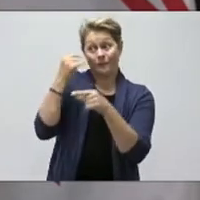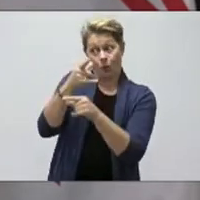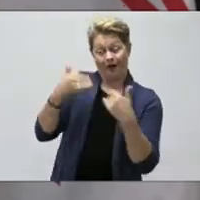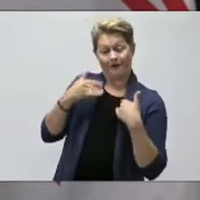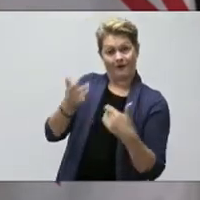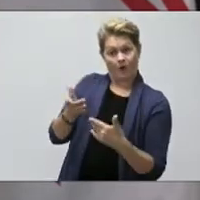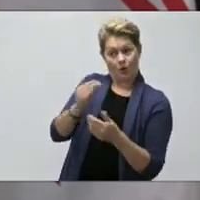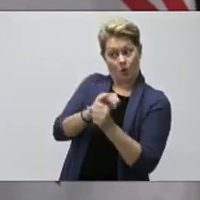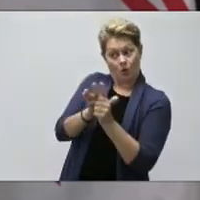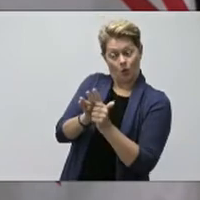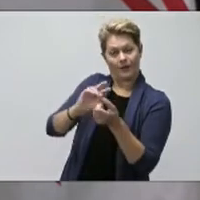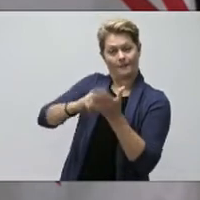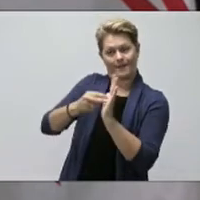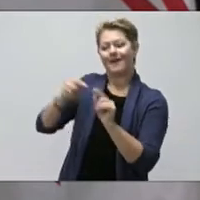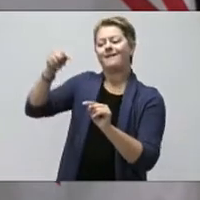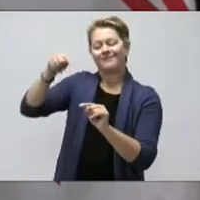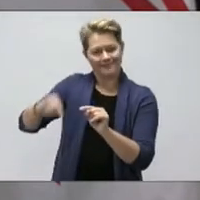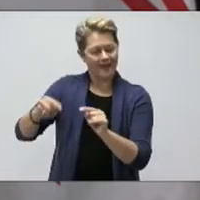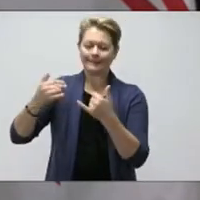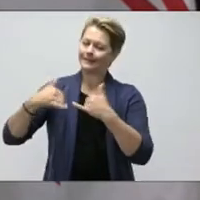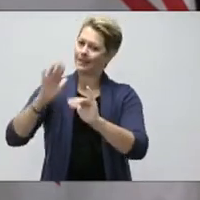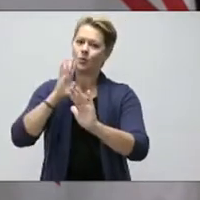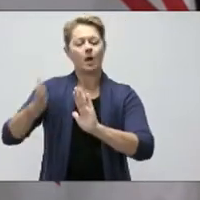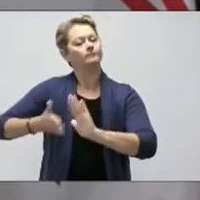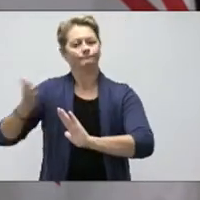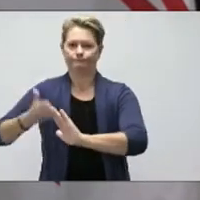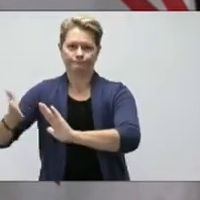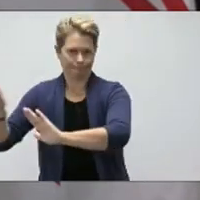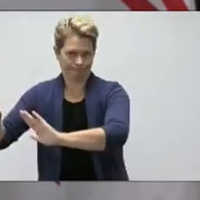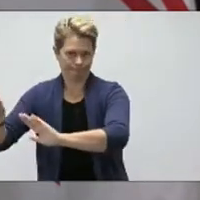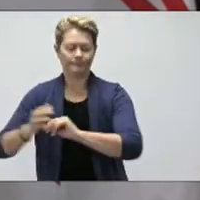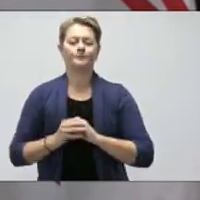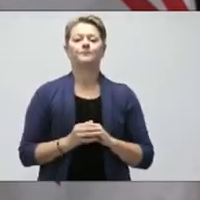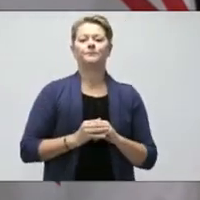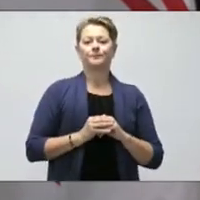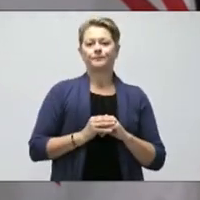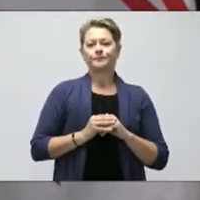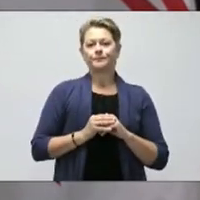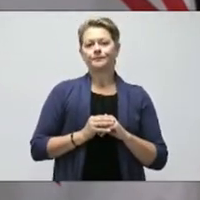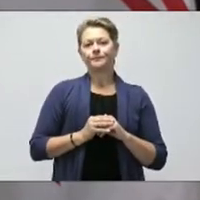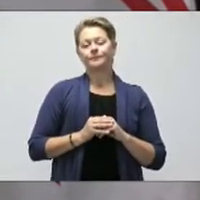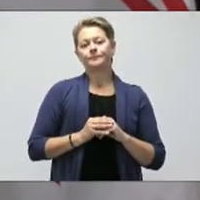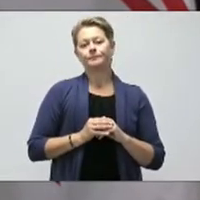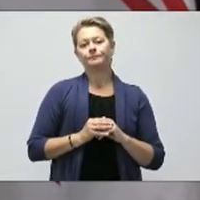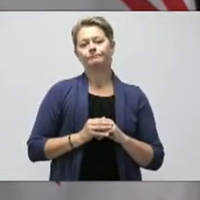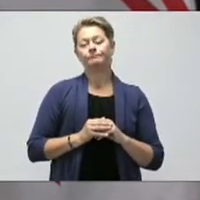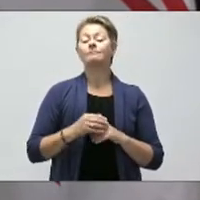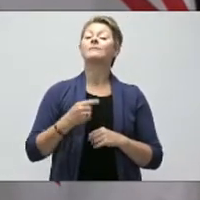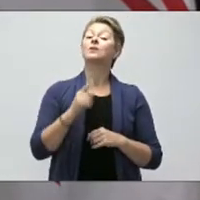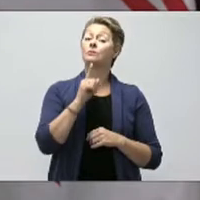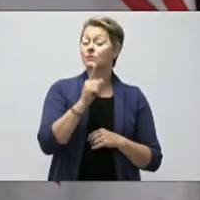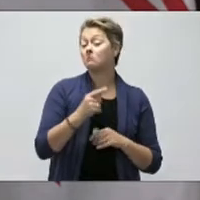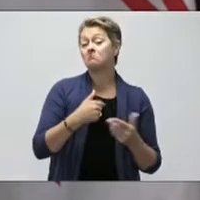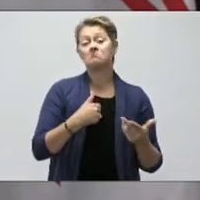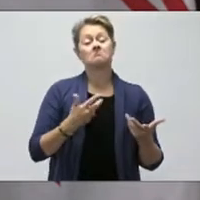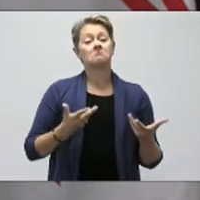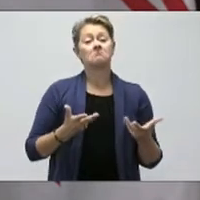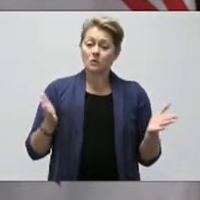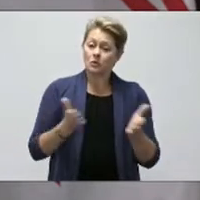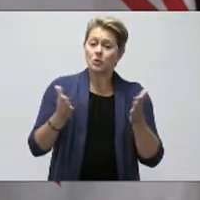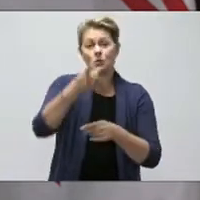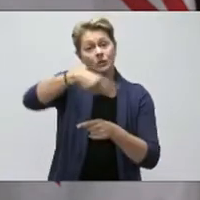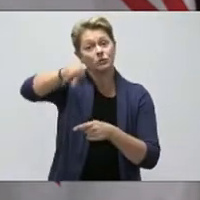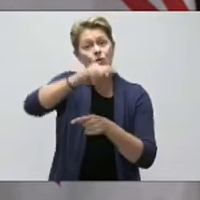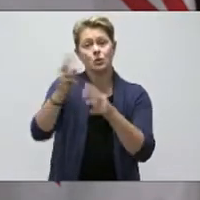continue for every case that is identified in Newfoundland and Labrador. I encourage Newfoundlanders and Labradorians to